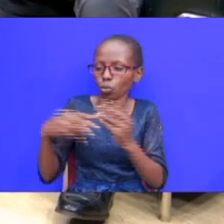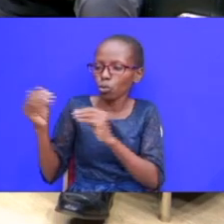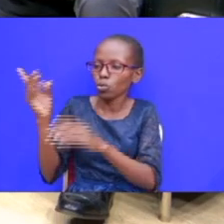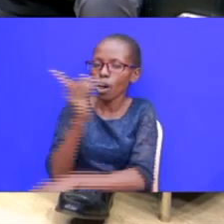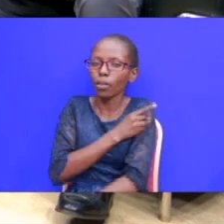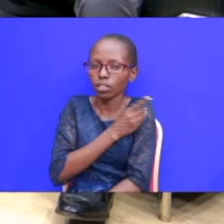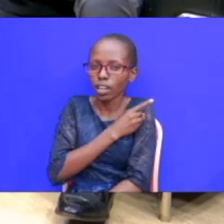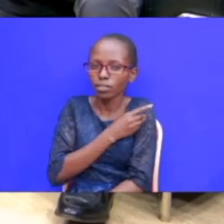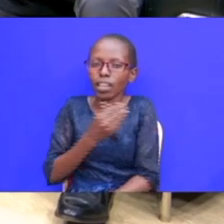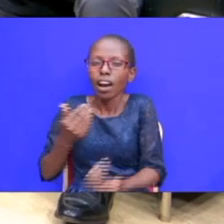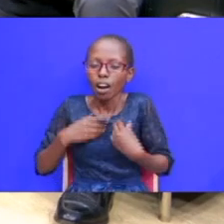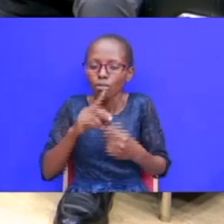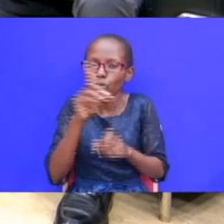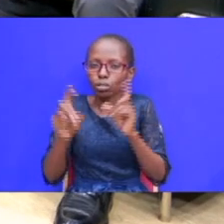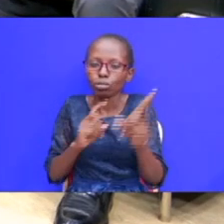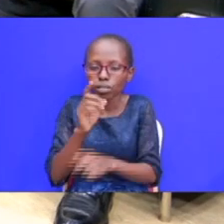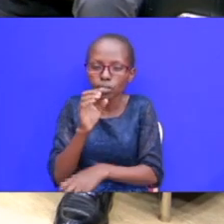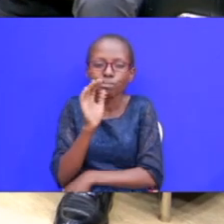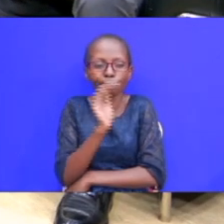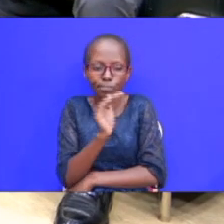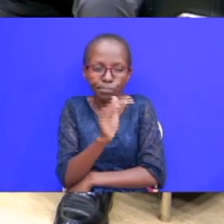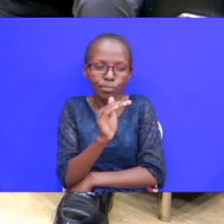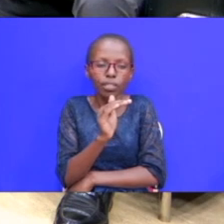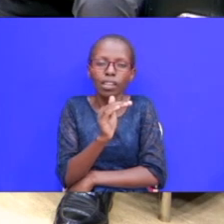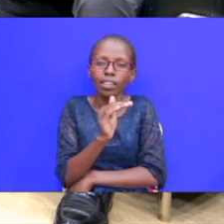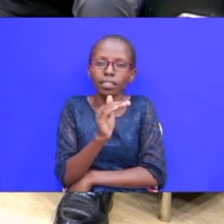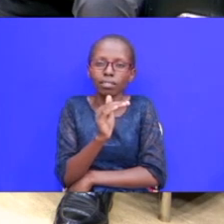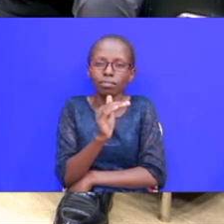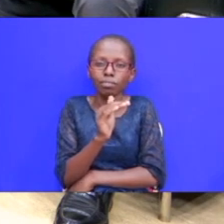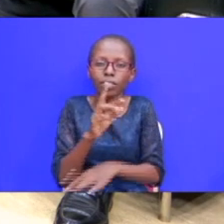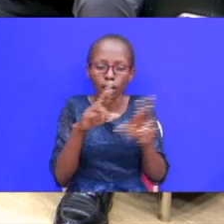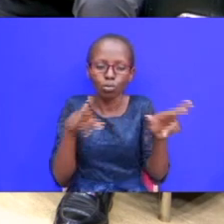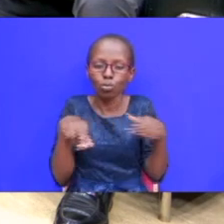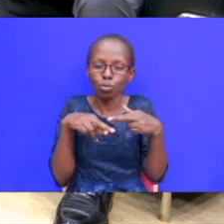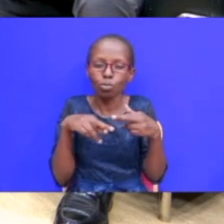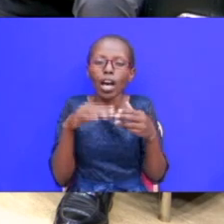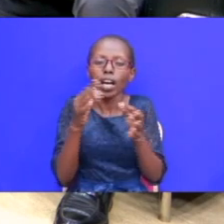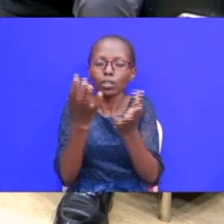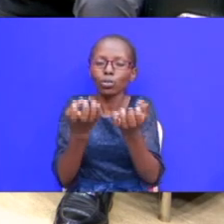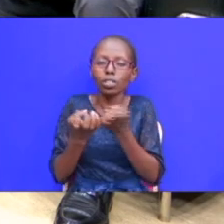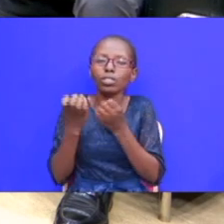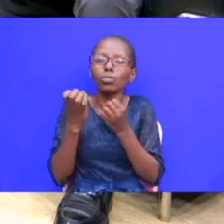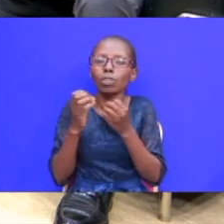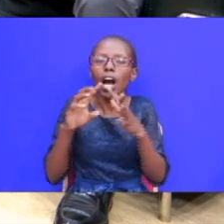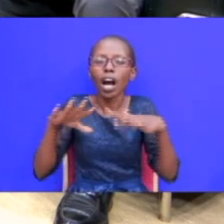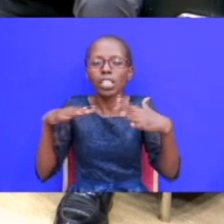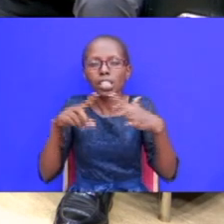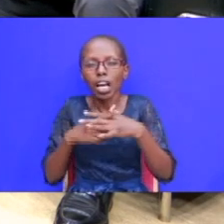there are some questions that you are being asked at that consultation room how did it start